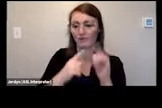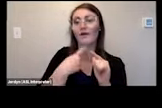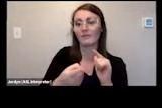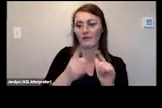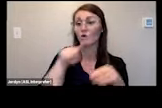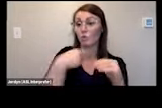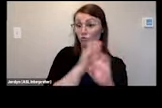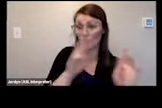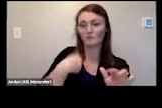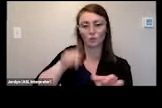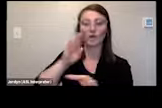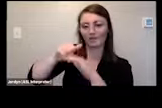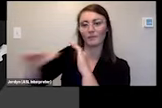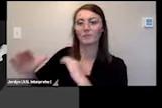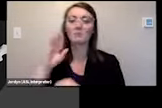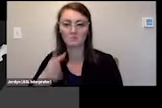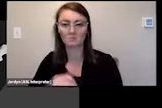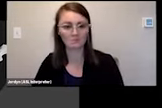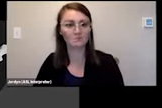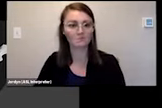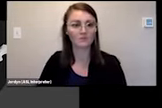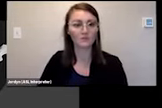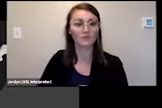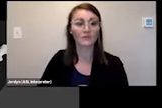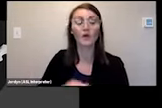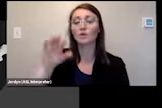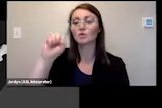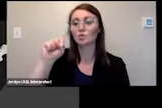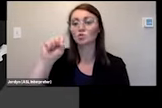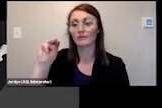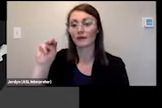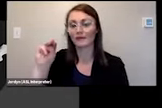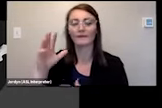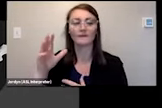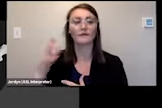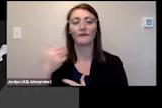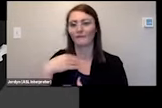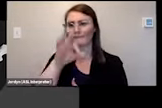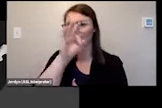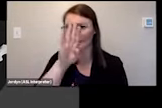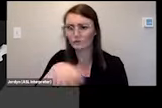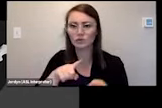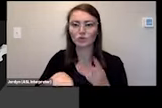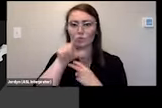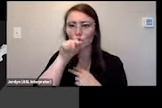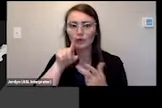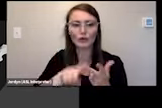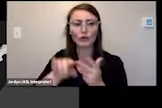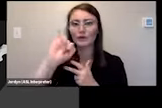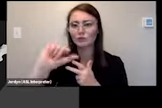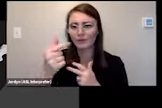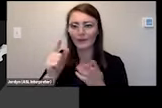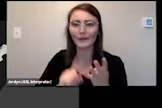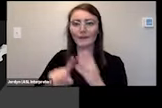work for social media we are on instagram facebook twitter and linkedin we're hoping to